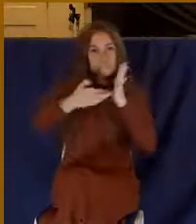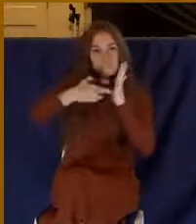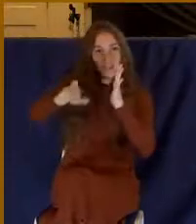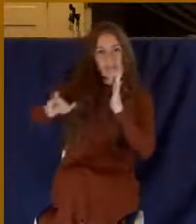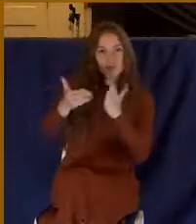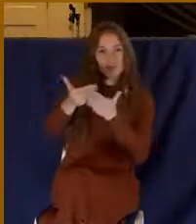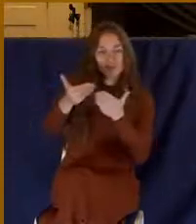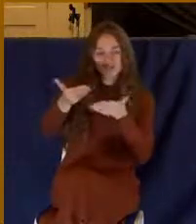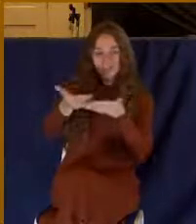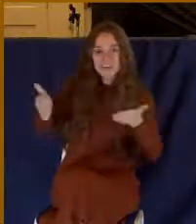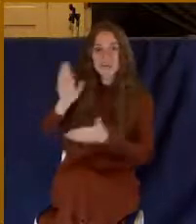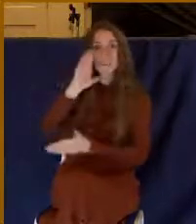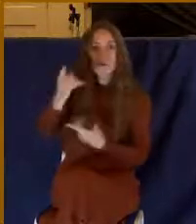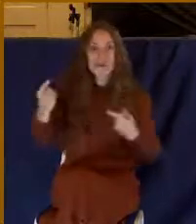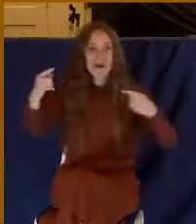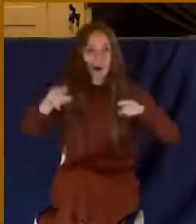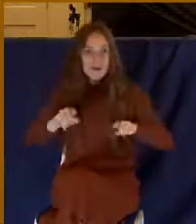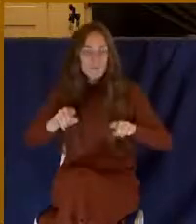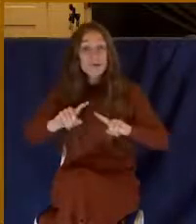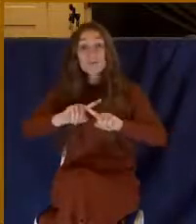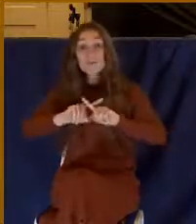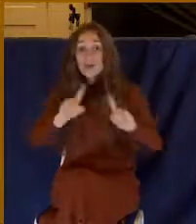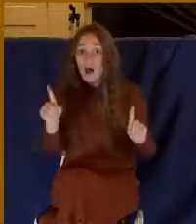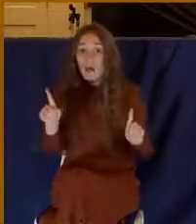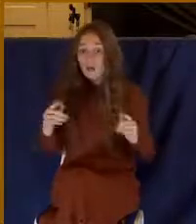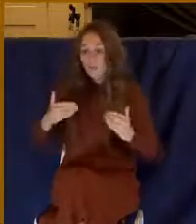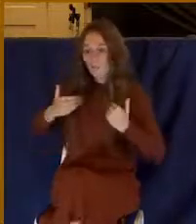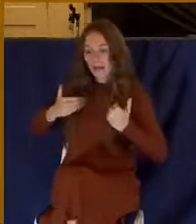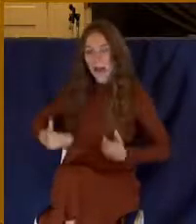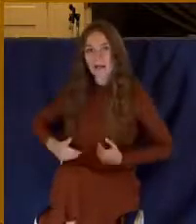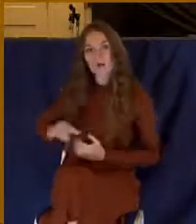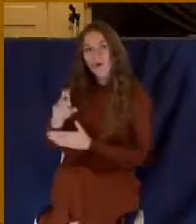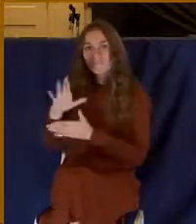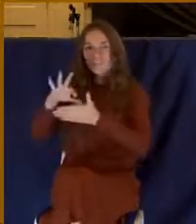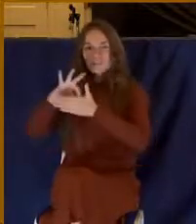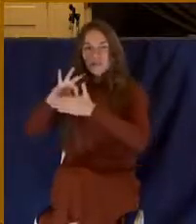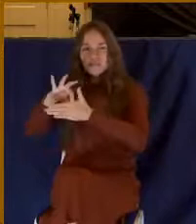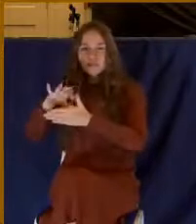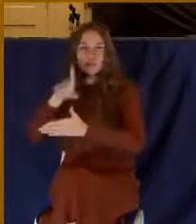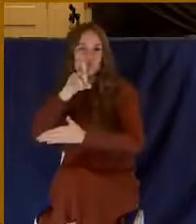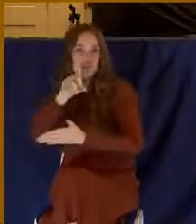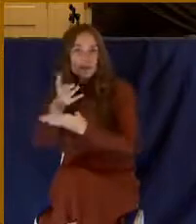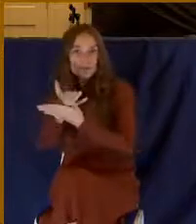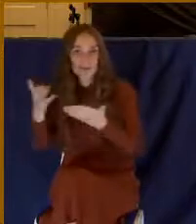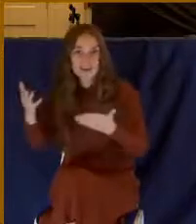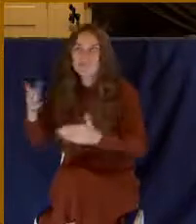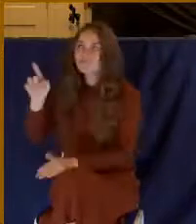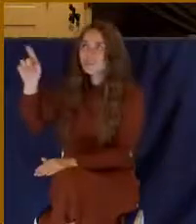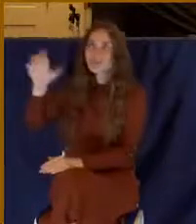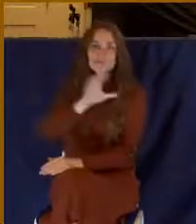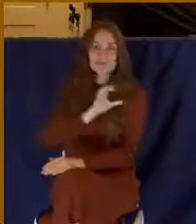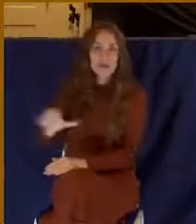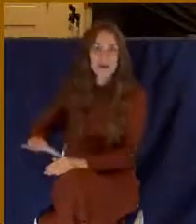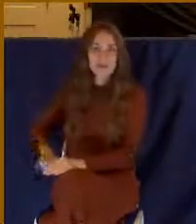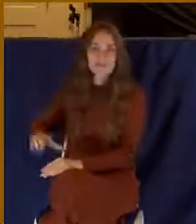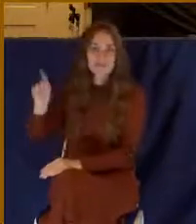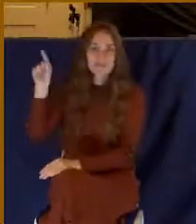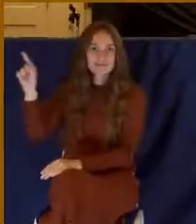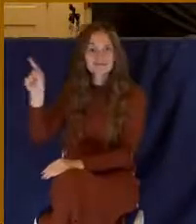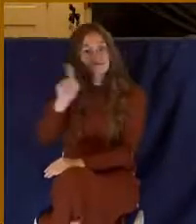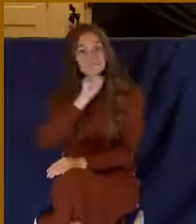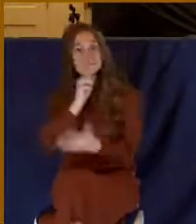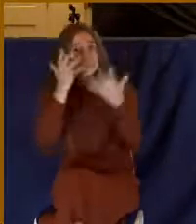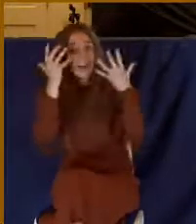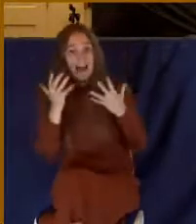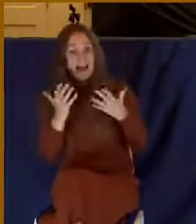but the body, or we could say the substance, is of Christ. And the tragedy is there were some believers